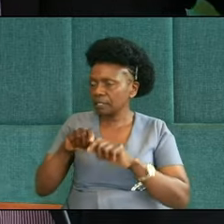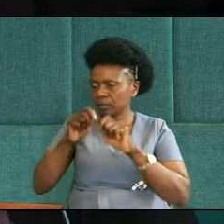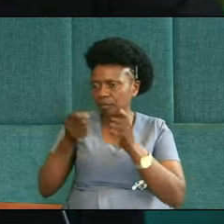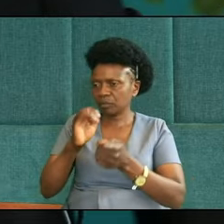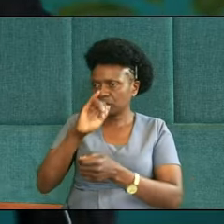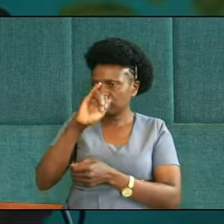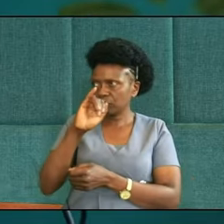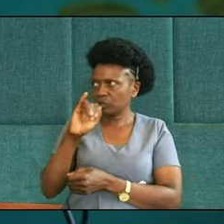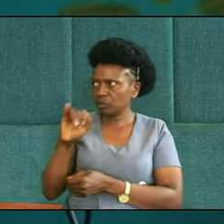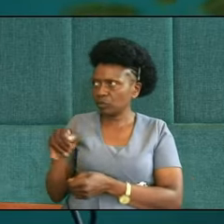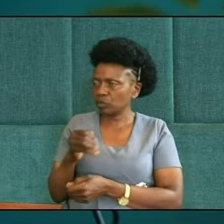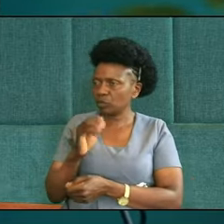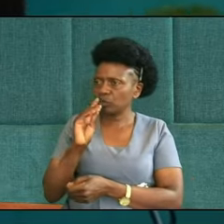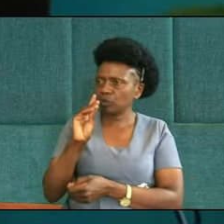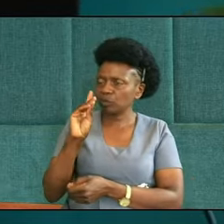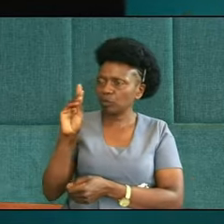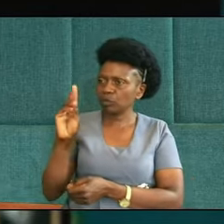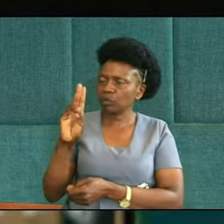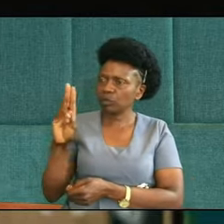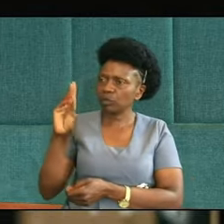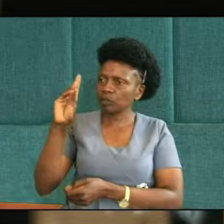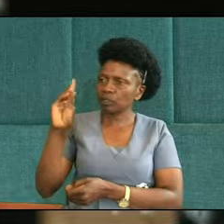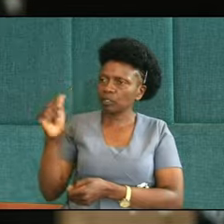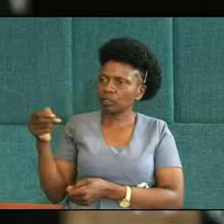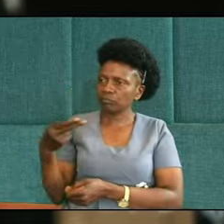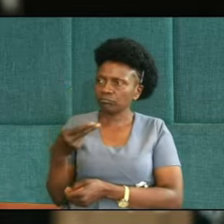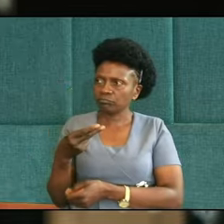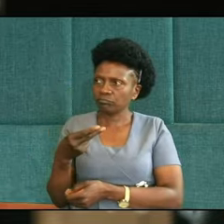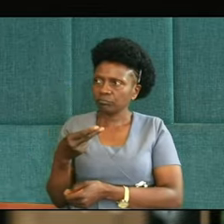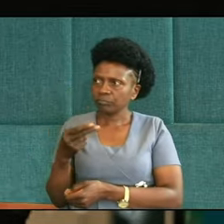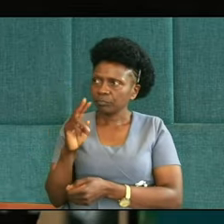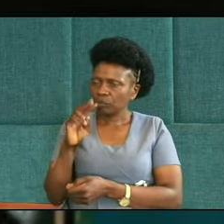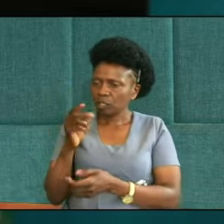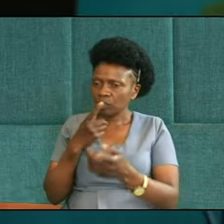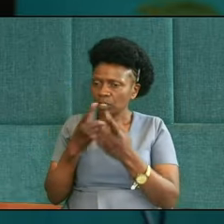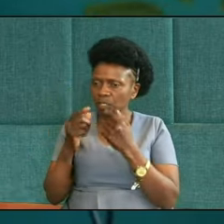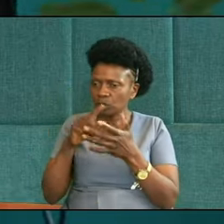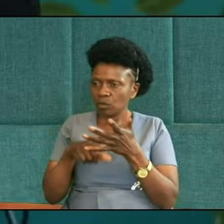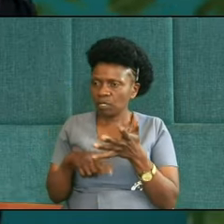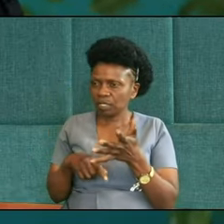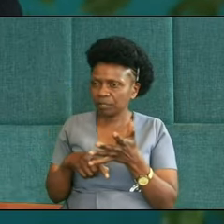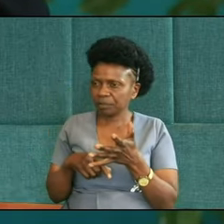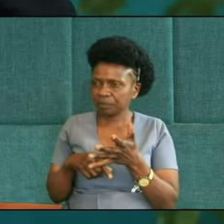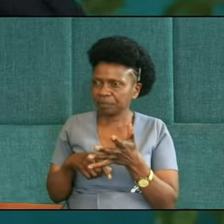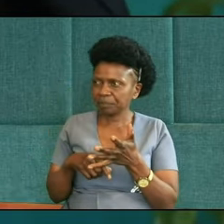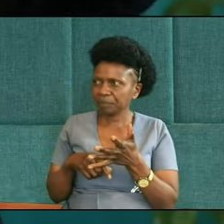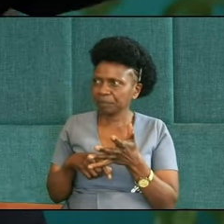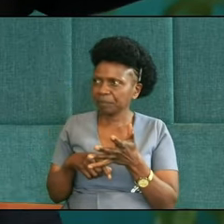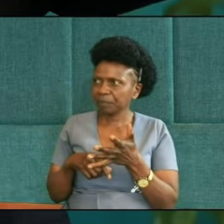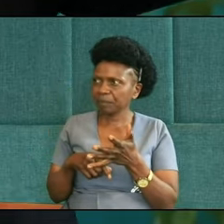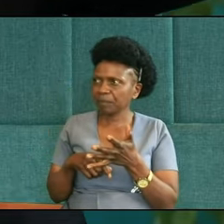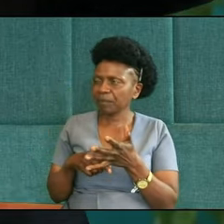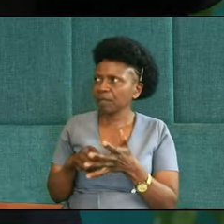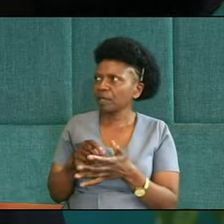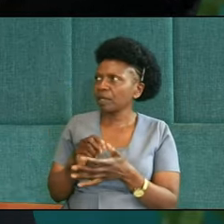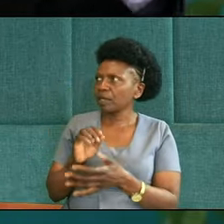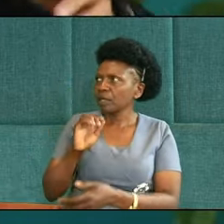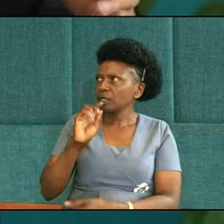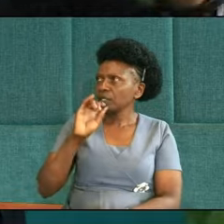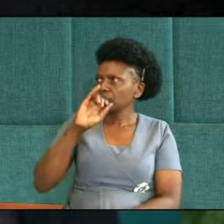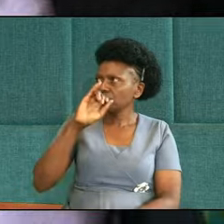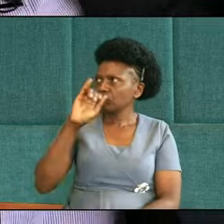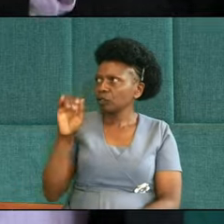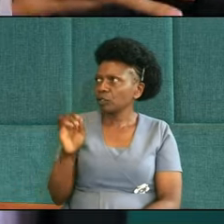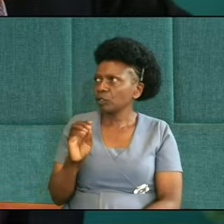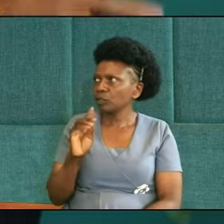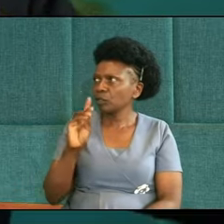favorite son, it doesn't say the lion of the tribe of Reuben, the first born, it says the what? The lion of the tribe of Judah, are you with